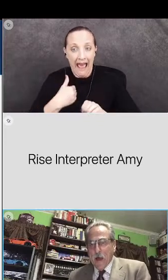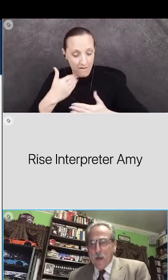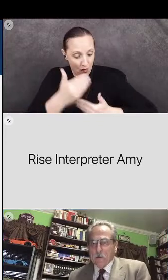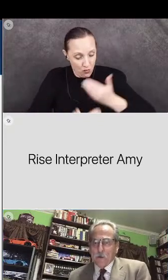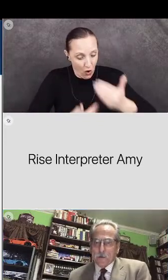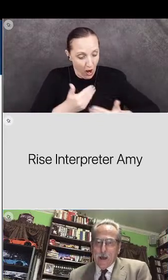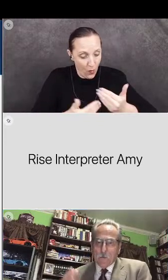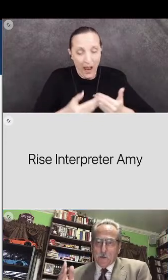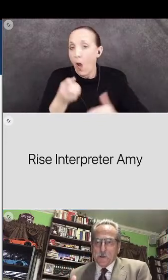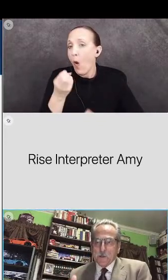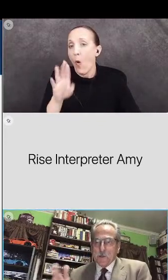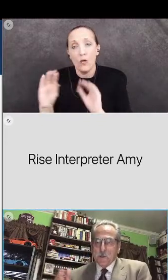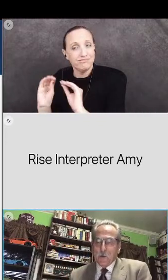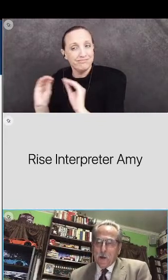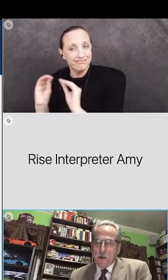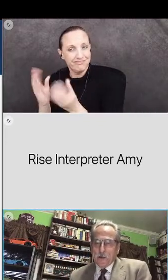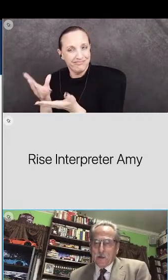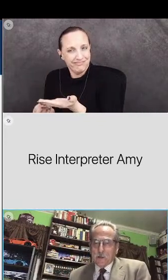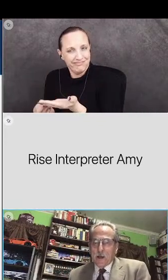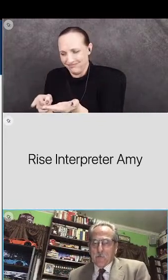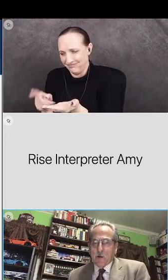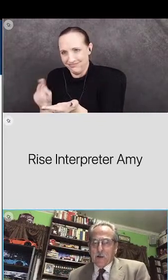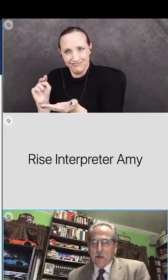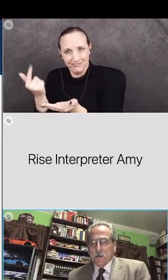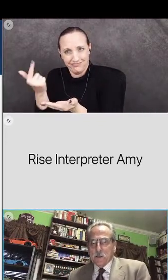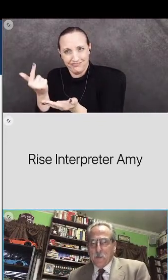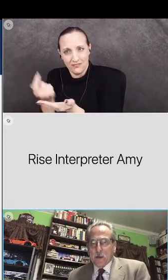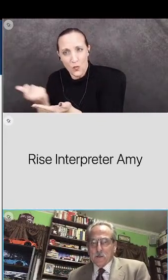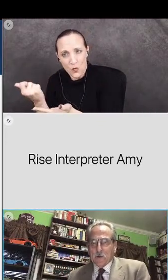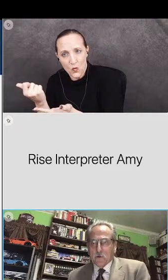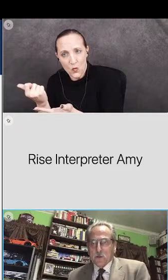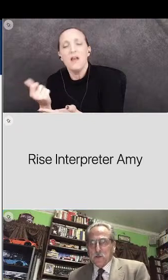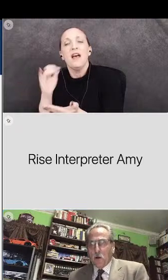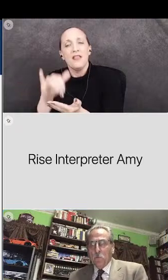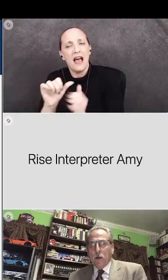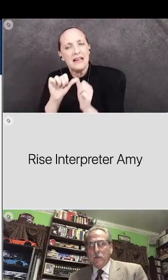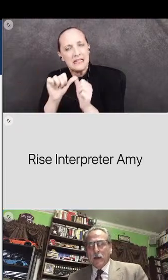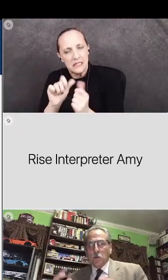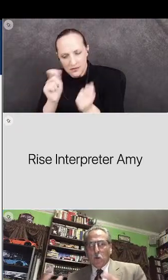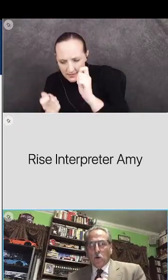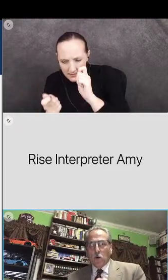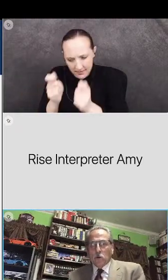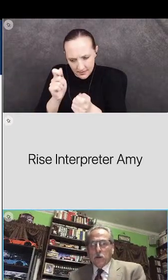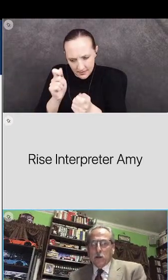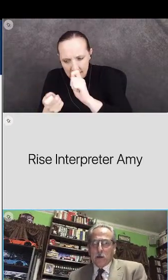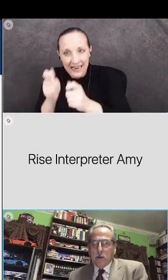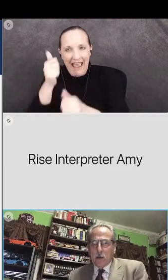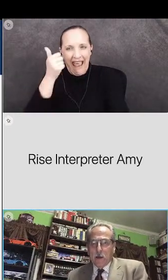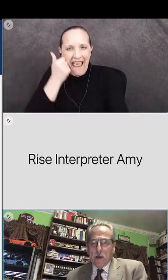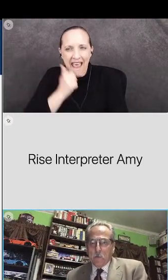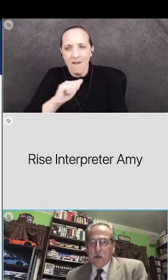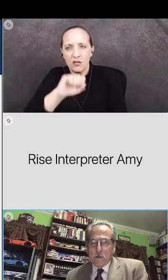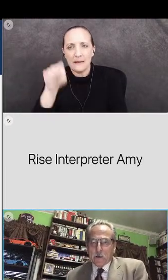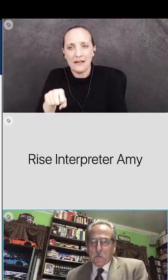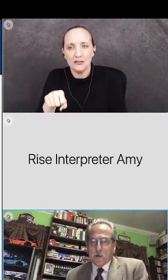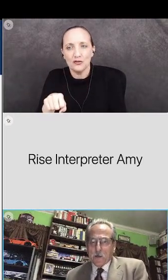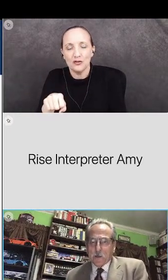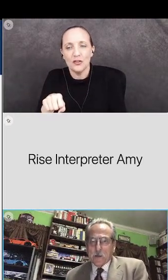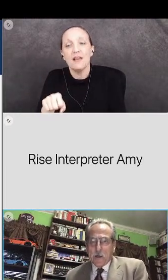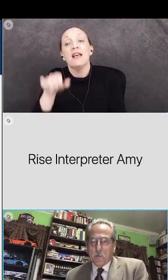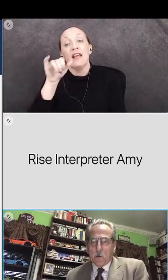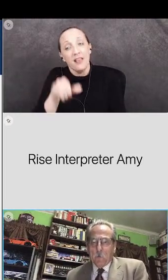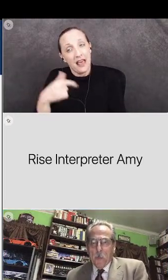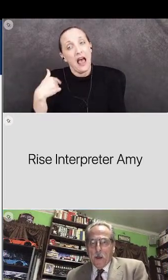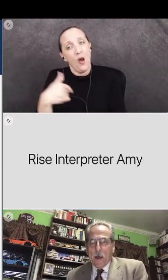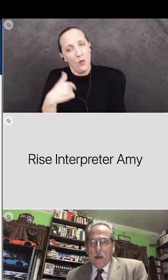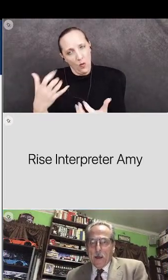for that matter that that would continue each and every semester and so that's what we're looking at amen to